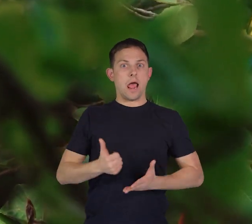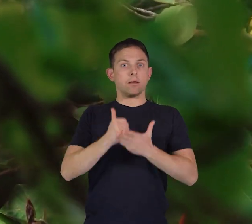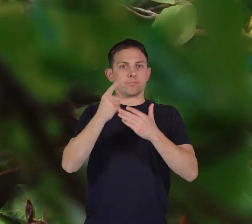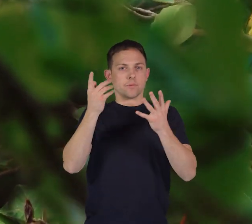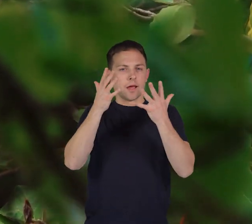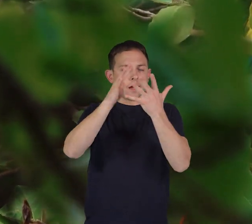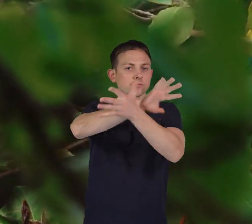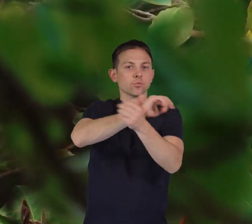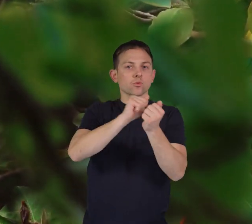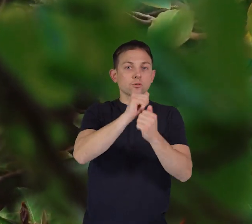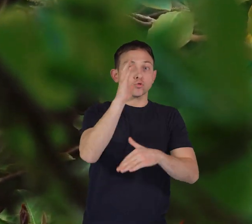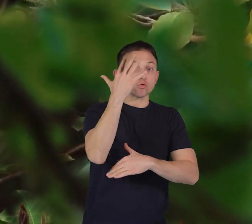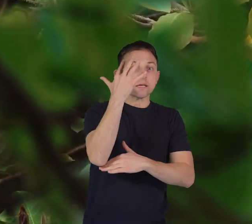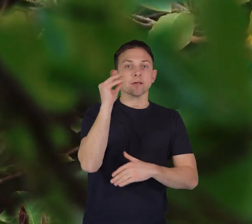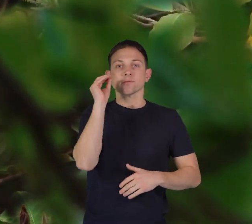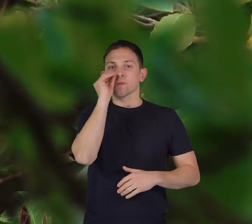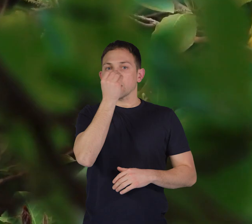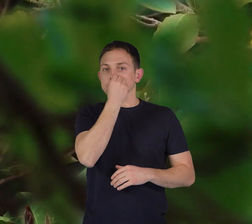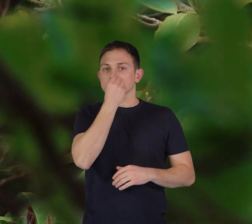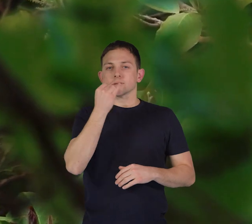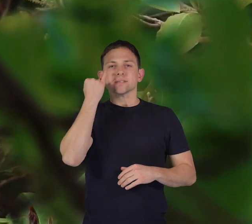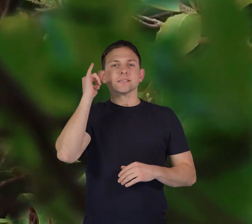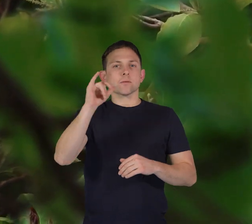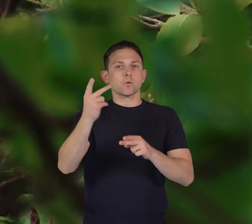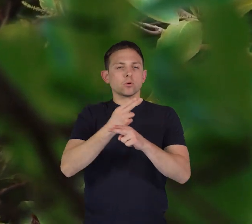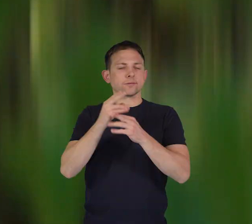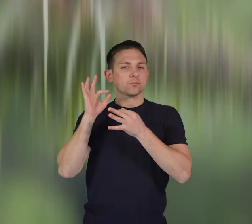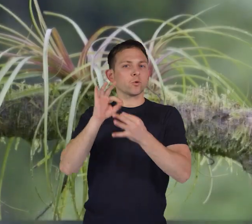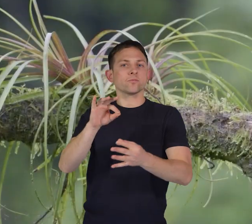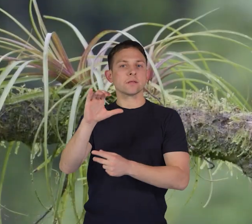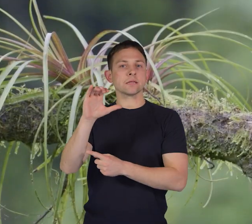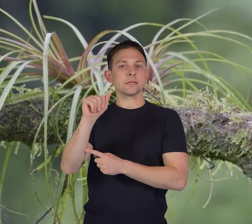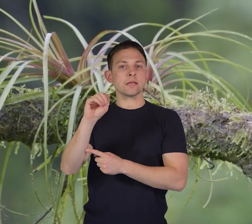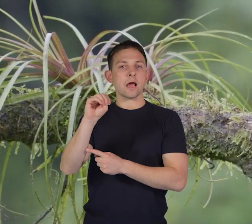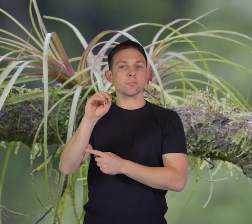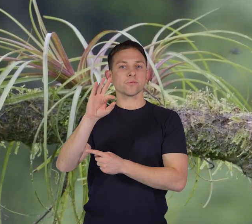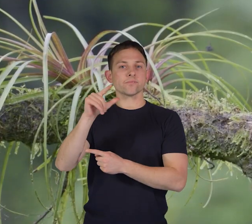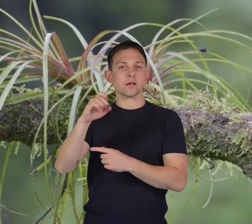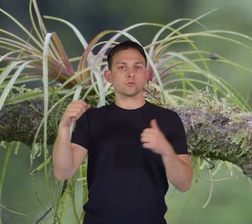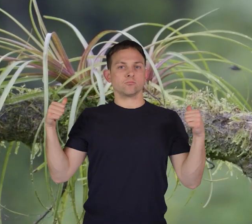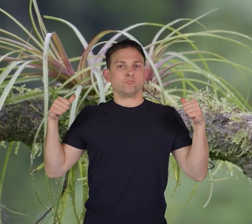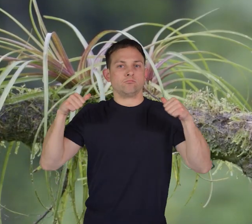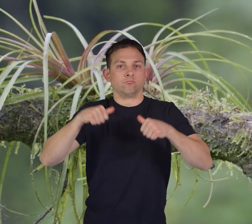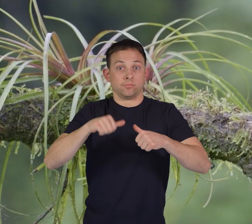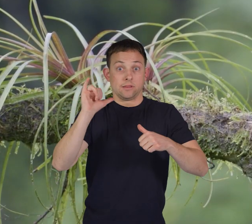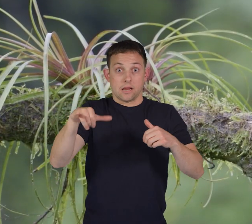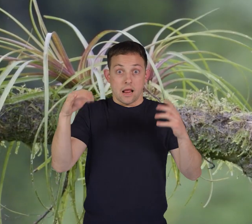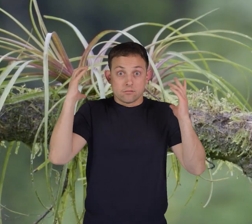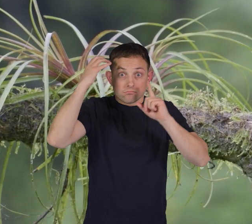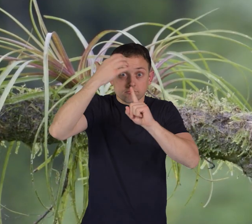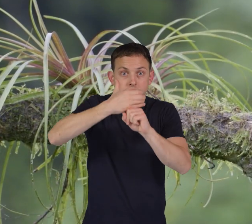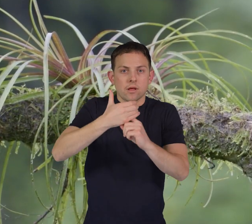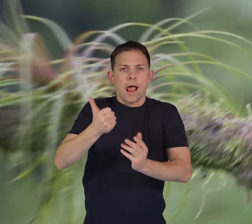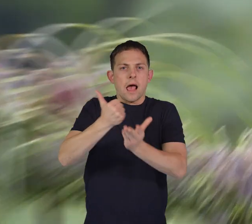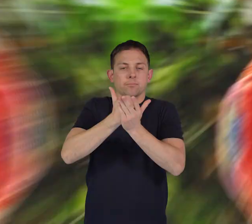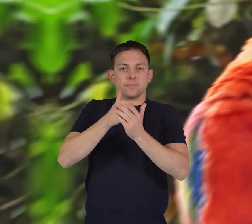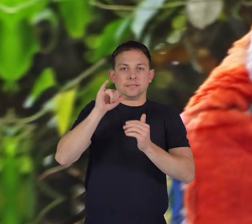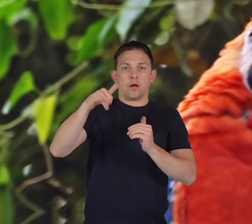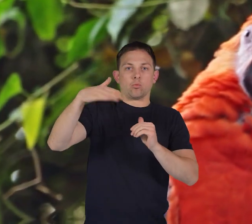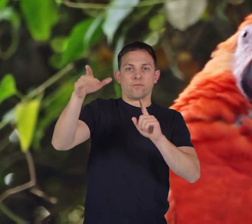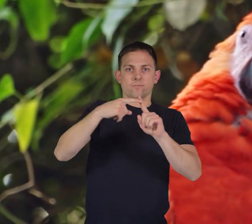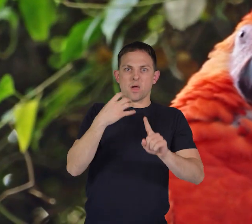and flowers, like they're wearing the perfect camouflage jacket. The camouflage helps them stay safe from hungry predators.